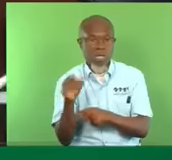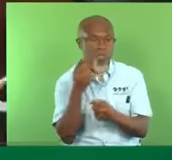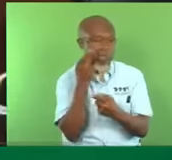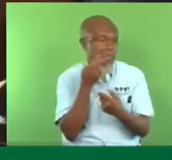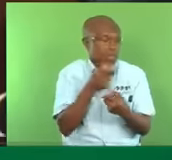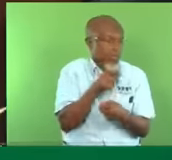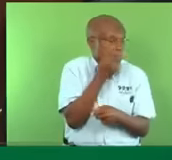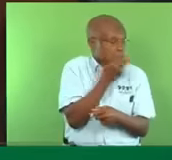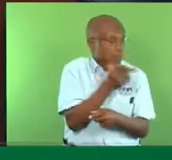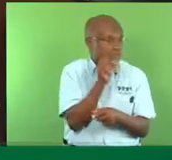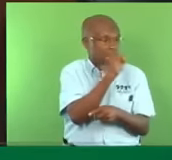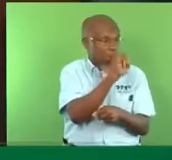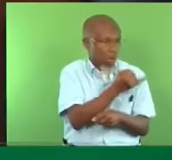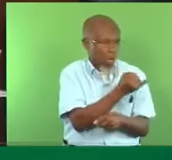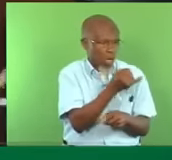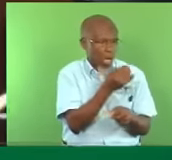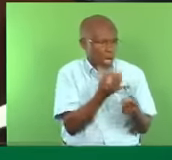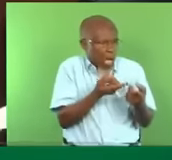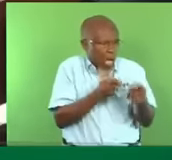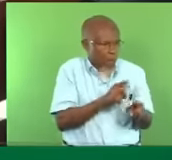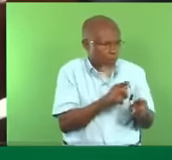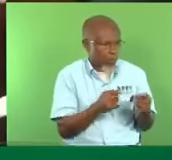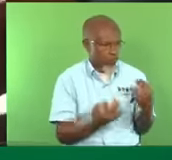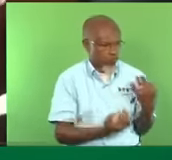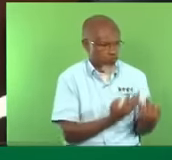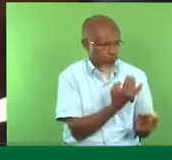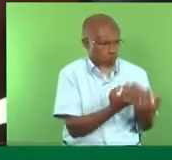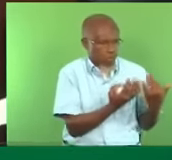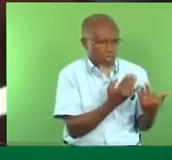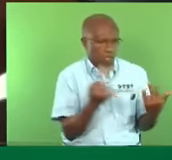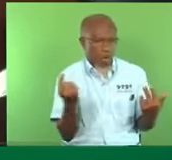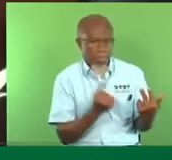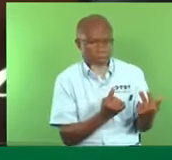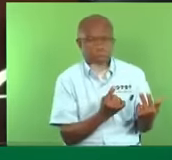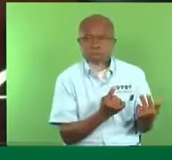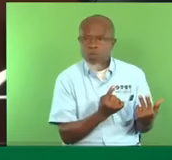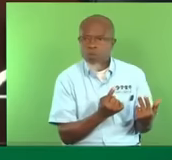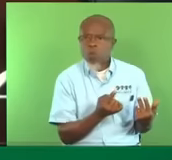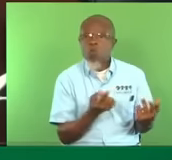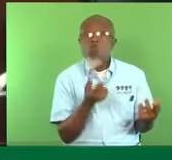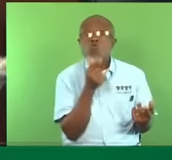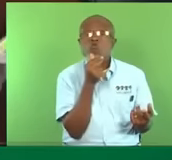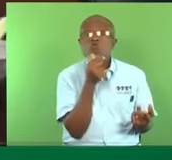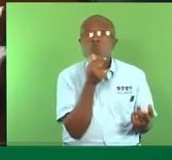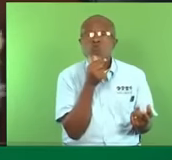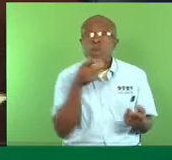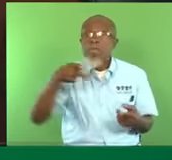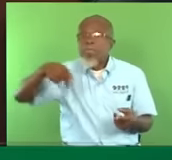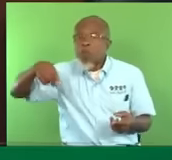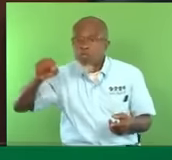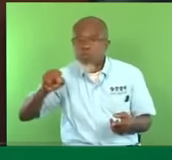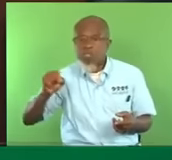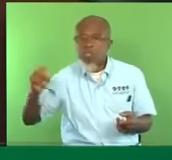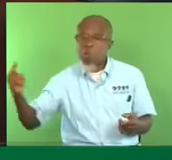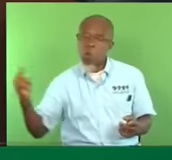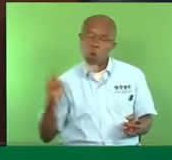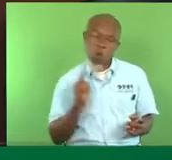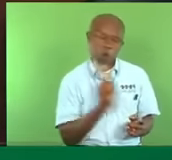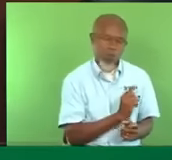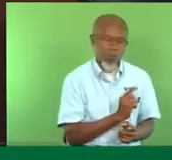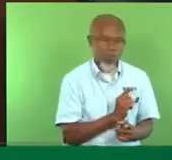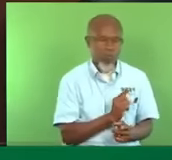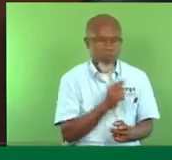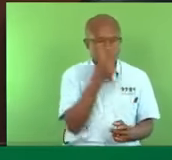my great friend next to me here, that a fire appliance has to come from Portus. None in Mayaro, none in Penal,